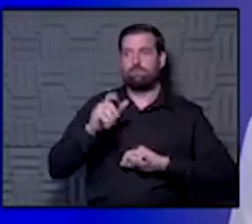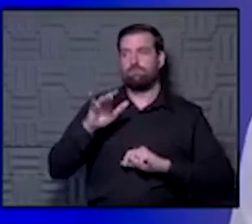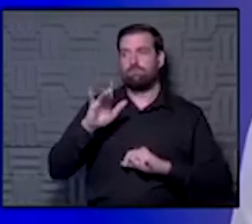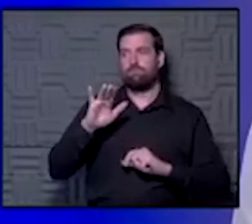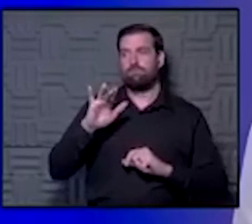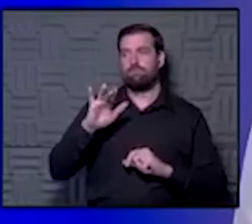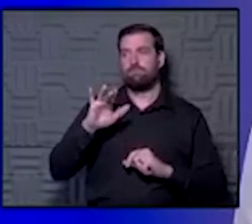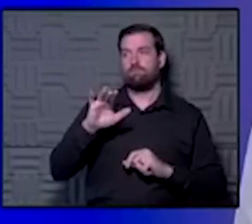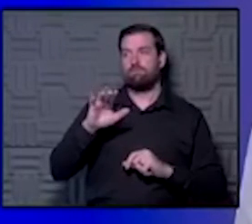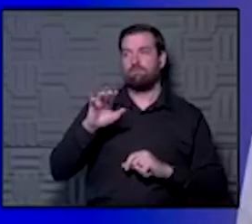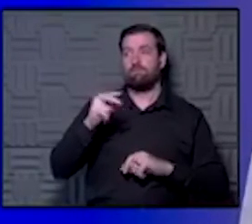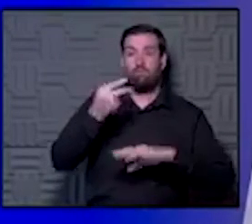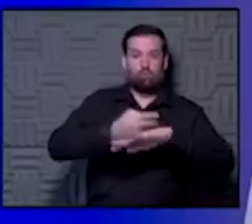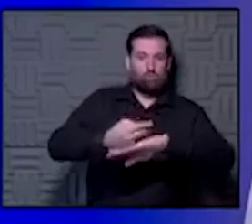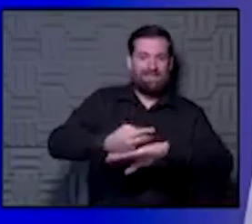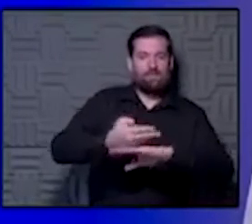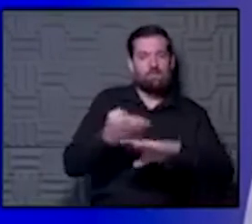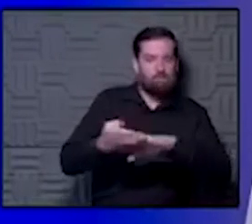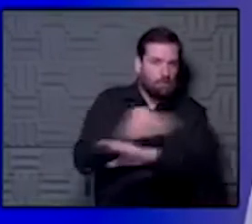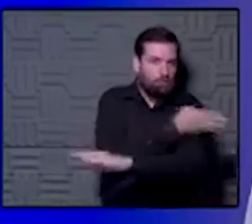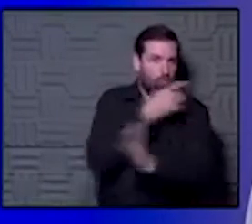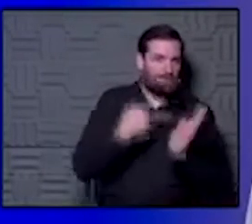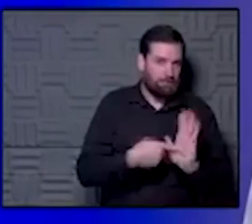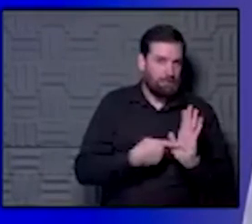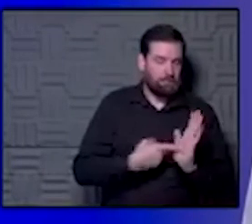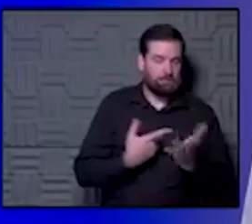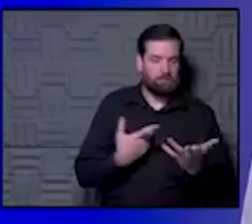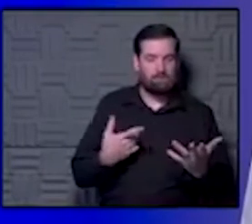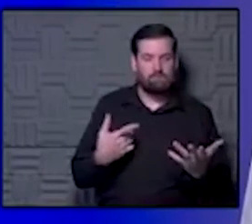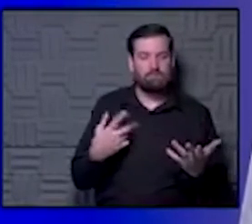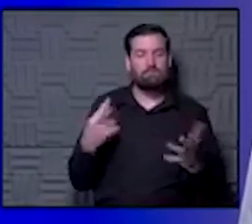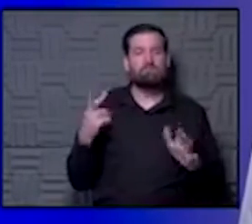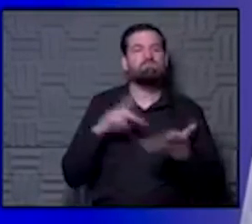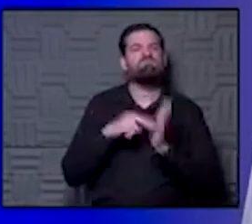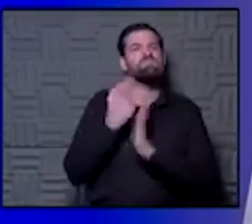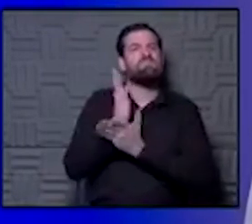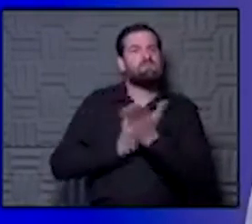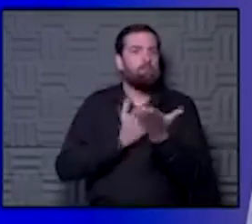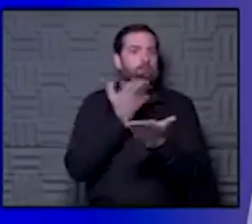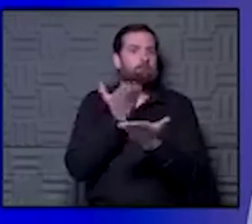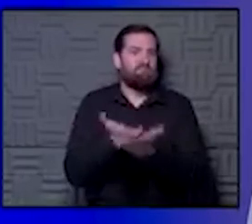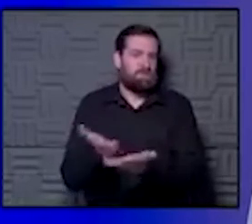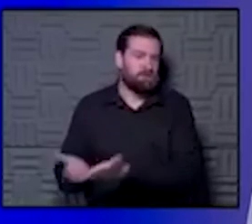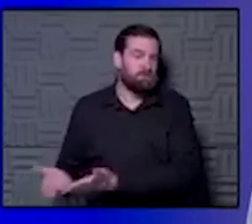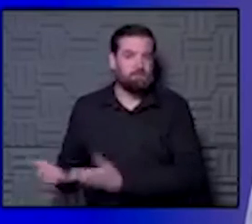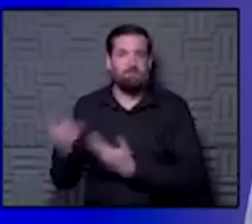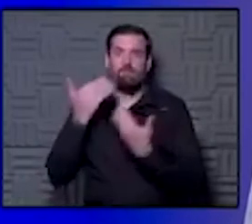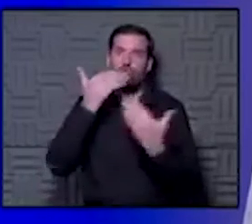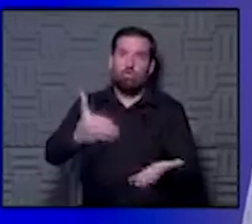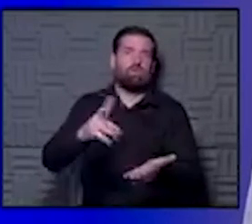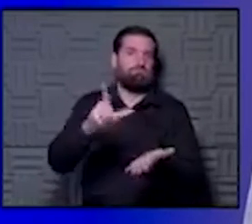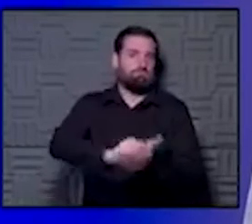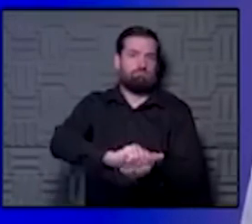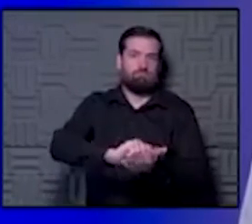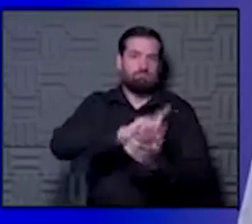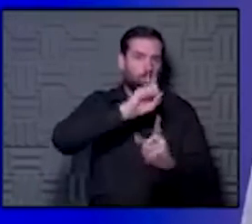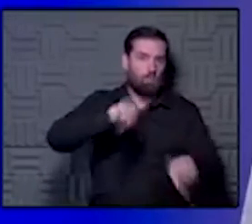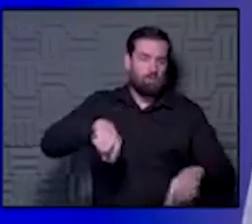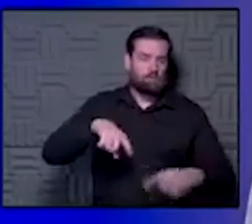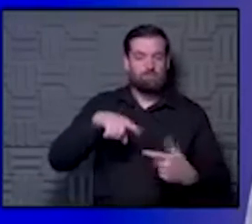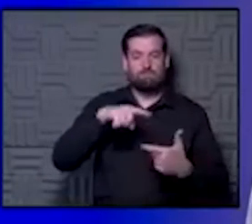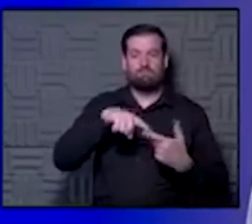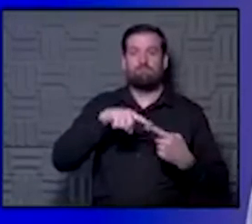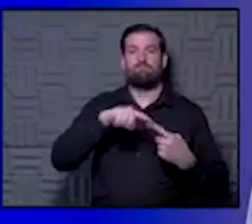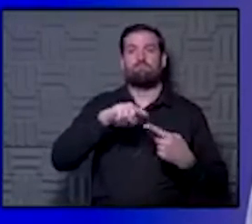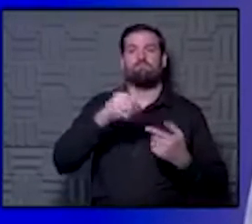to two days prior to symptoms. And this is based on some evidence from very good published reports, one of which was